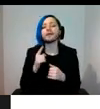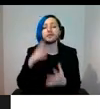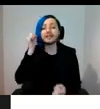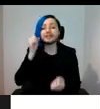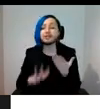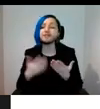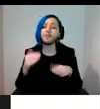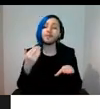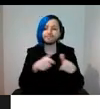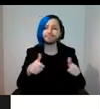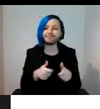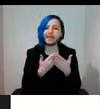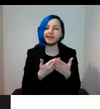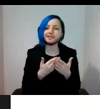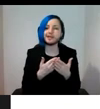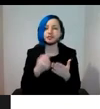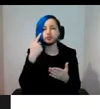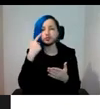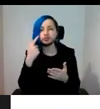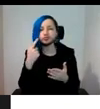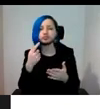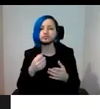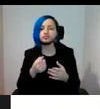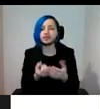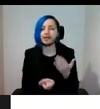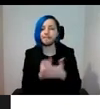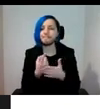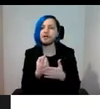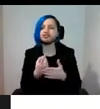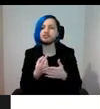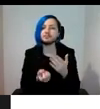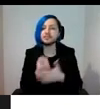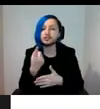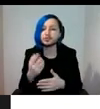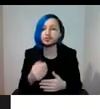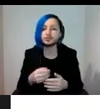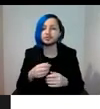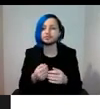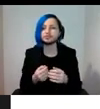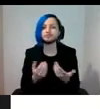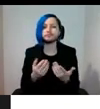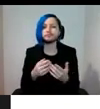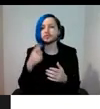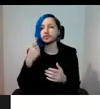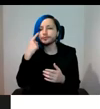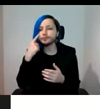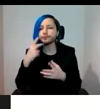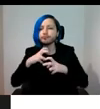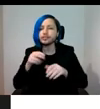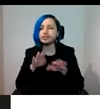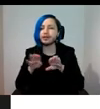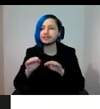museum, they selected a set of case studies to illustrate emerging issues, to pave the way to future research and collecting practices.